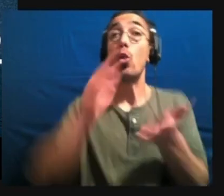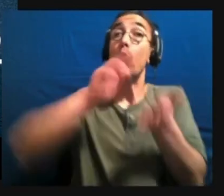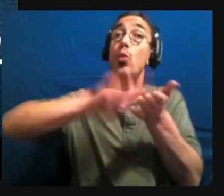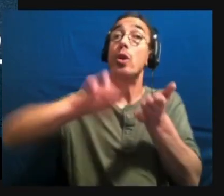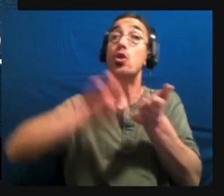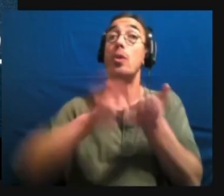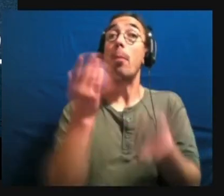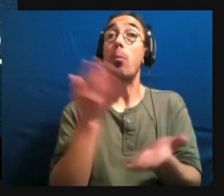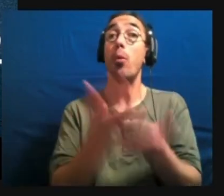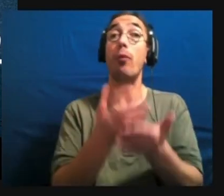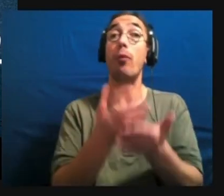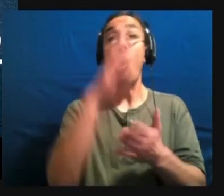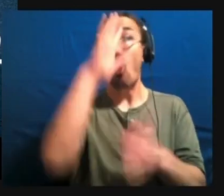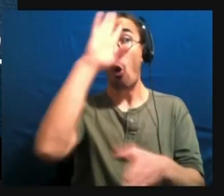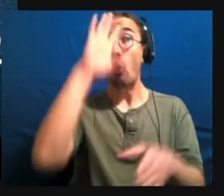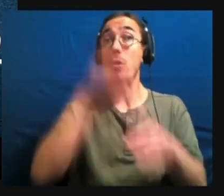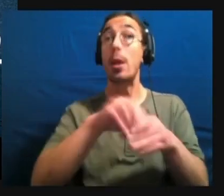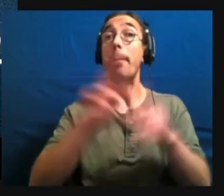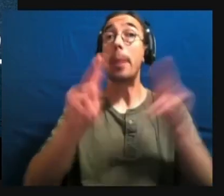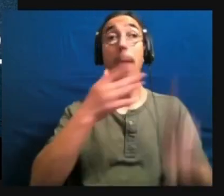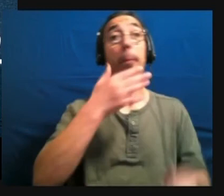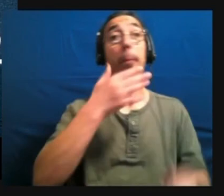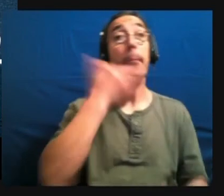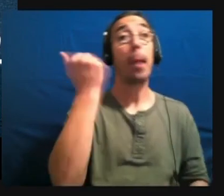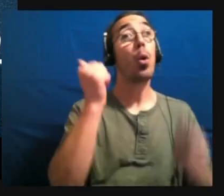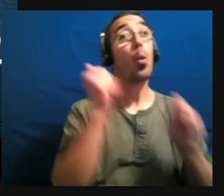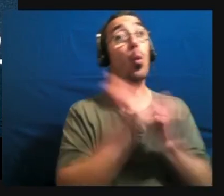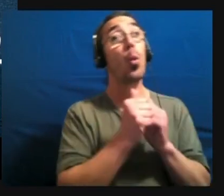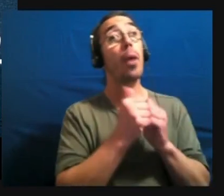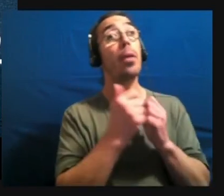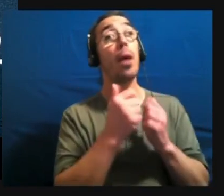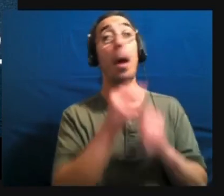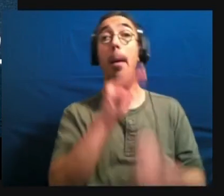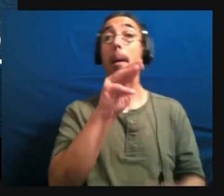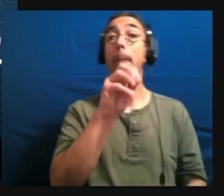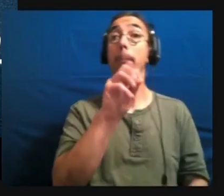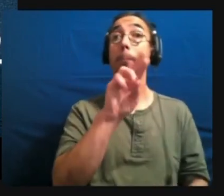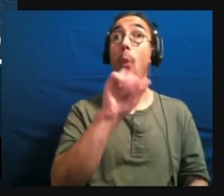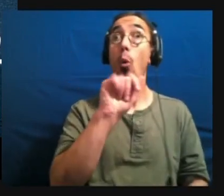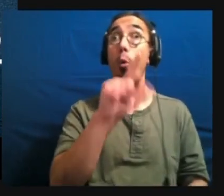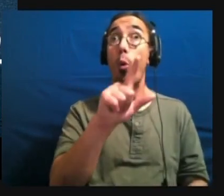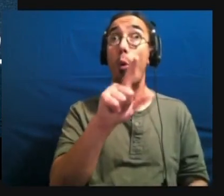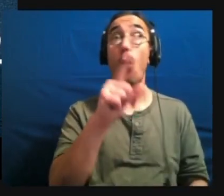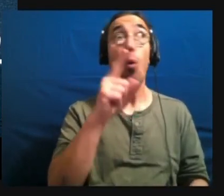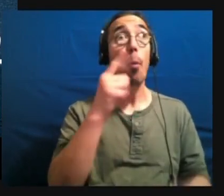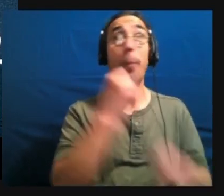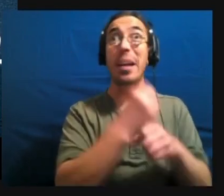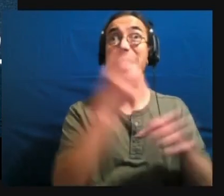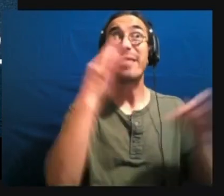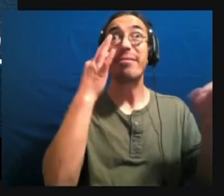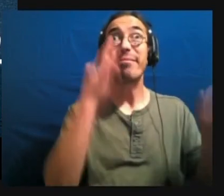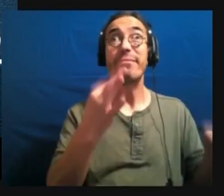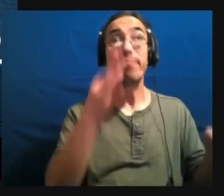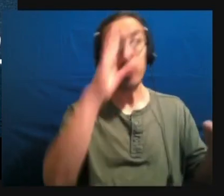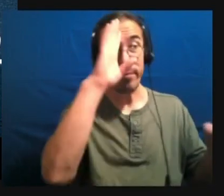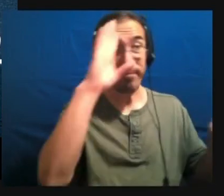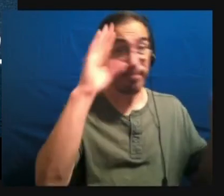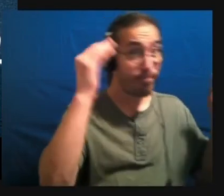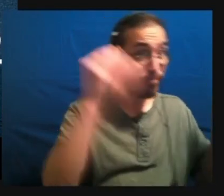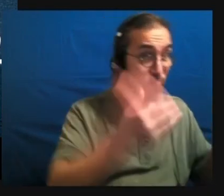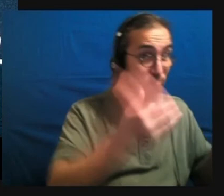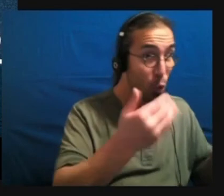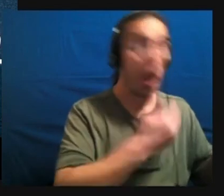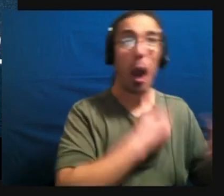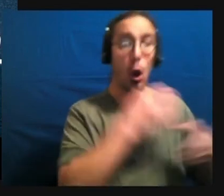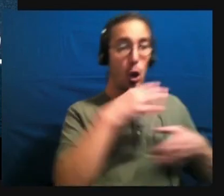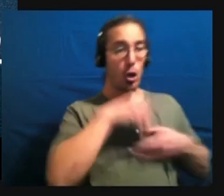autistic people are better at moral decision-making because we stick to our internal compasses and